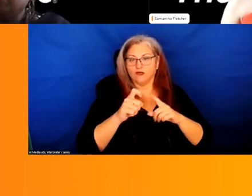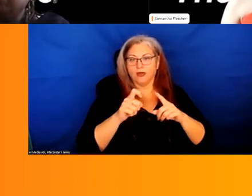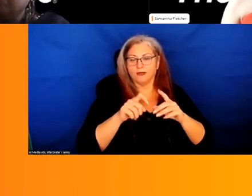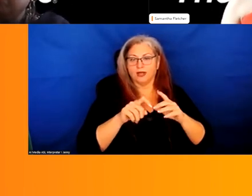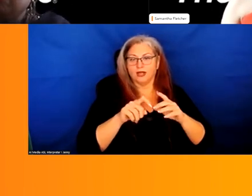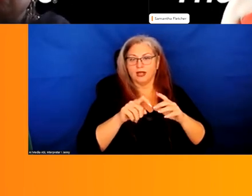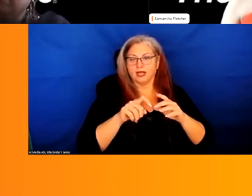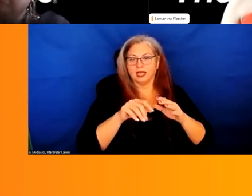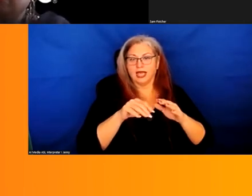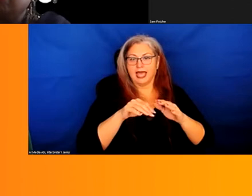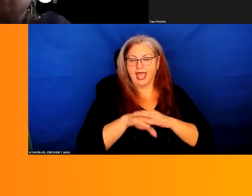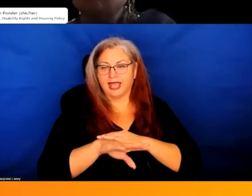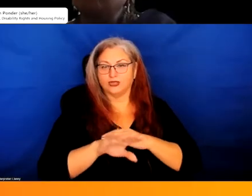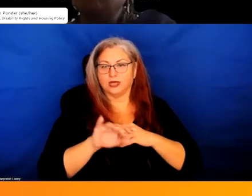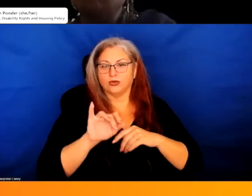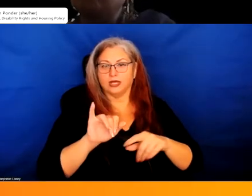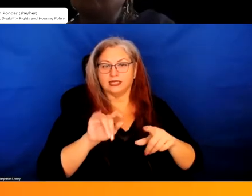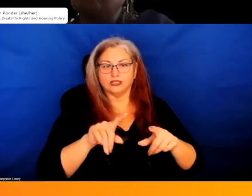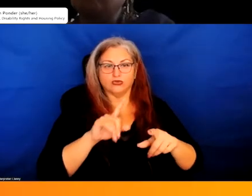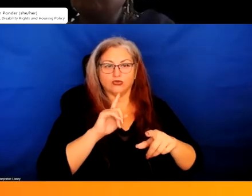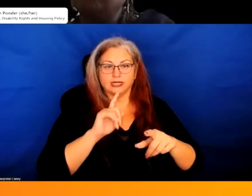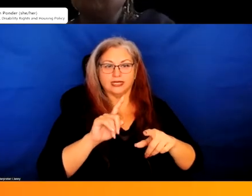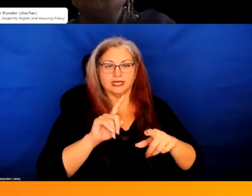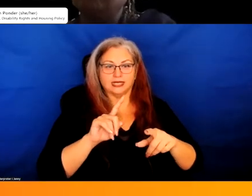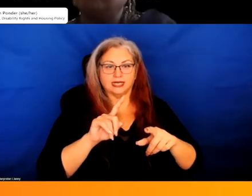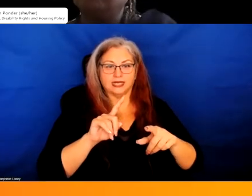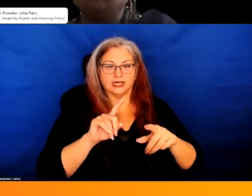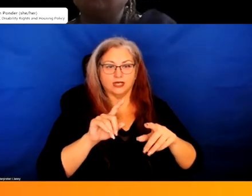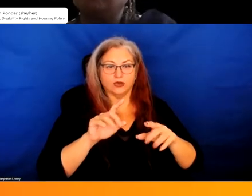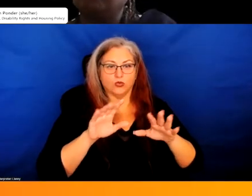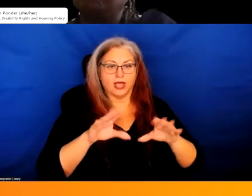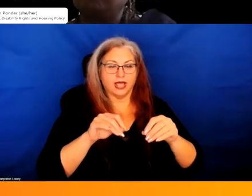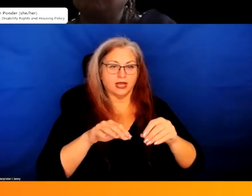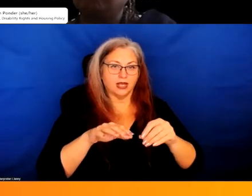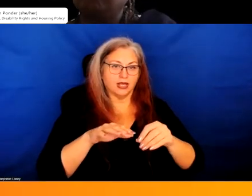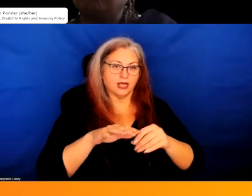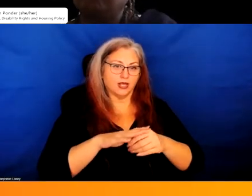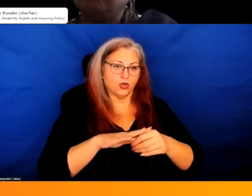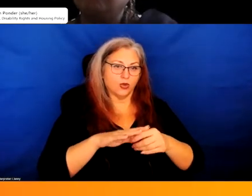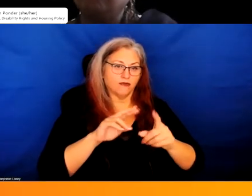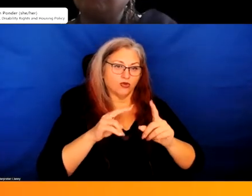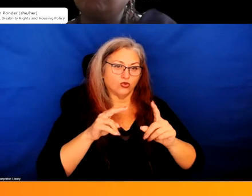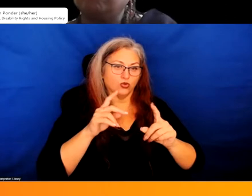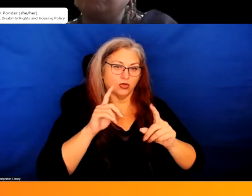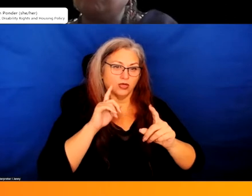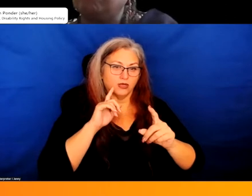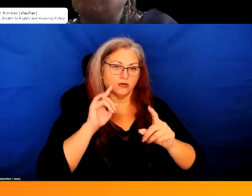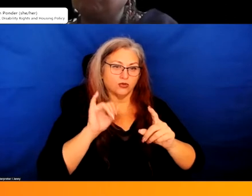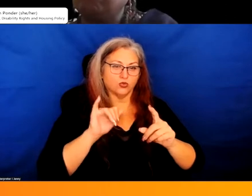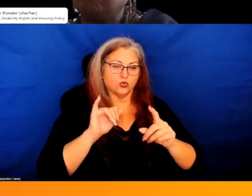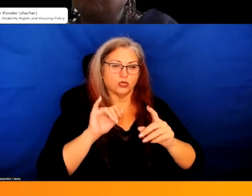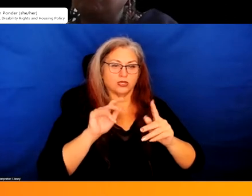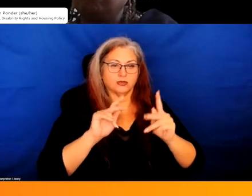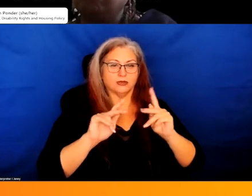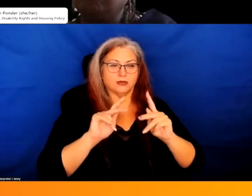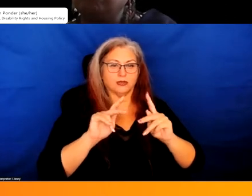into it at such a rapid rate? And what can we do to de-institutionalize people from the juvenile